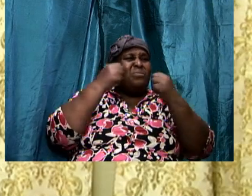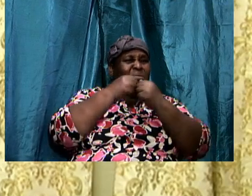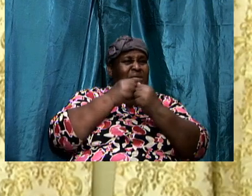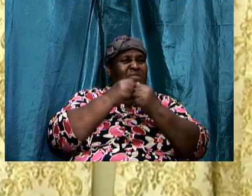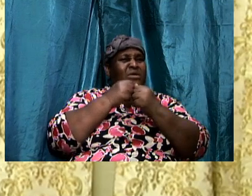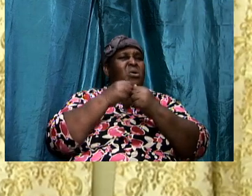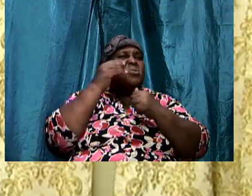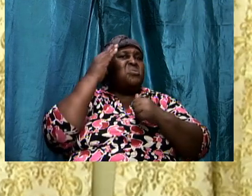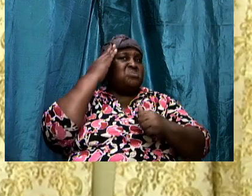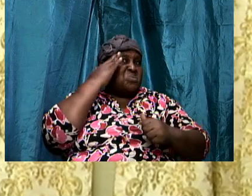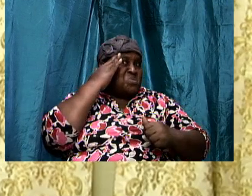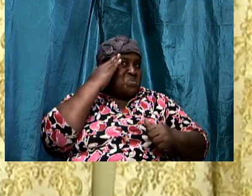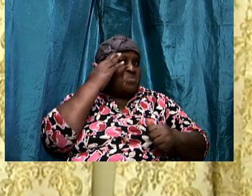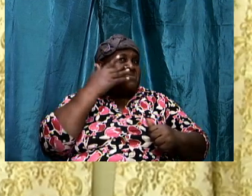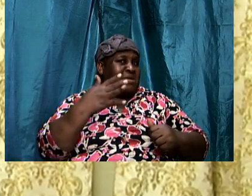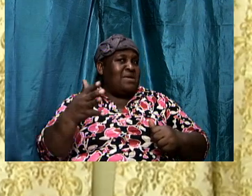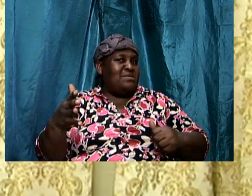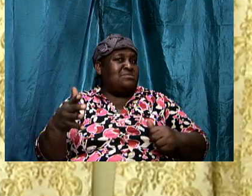Know.